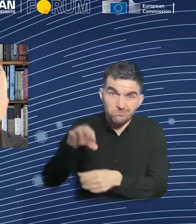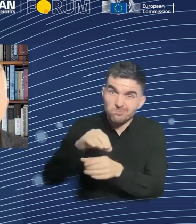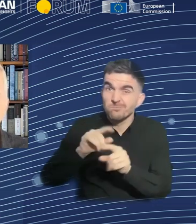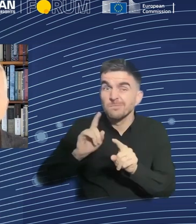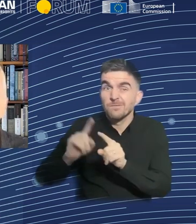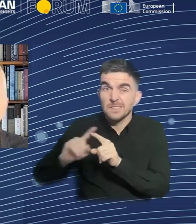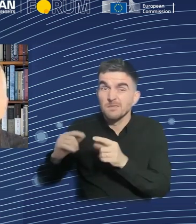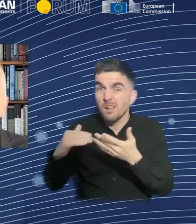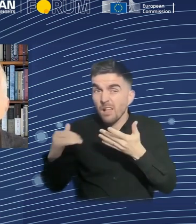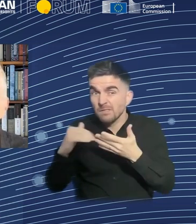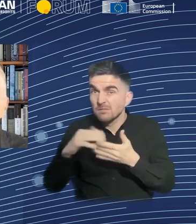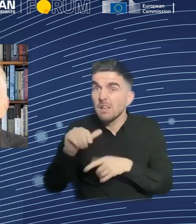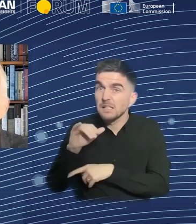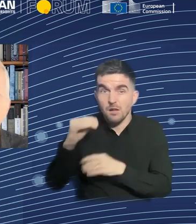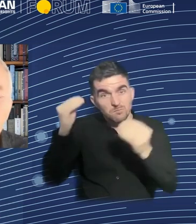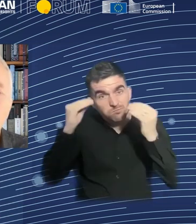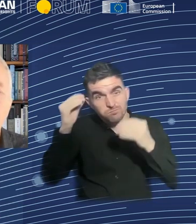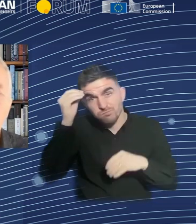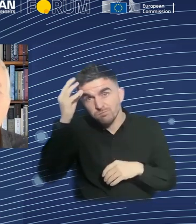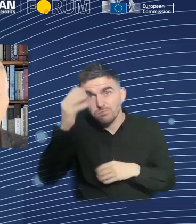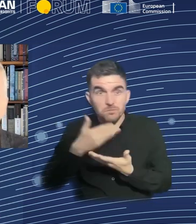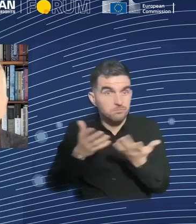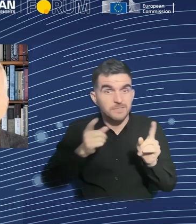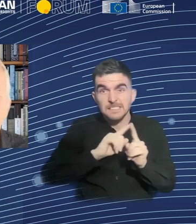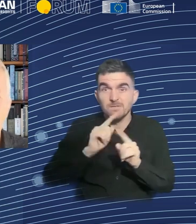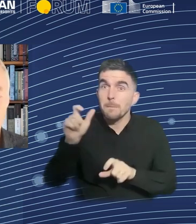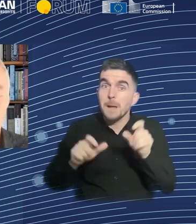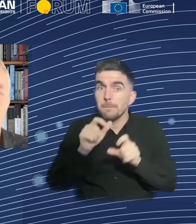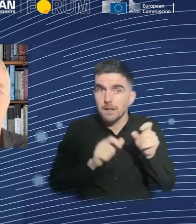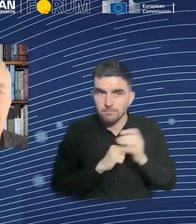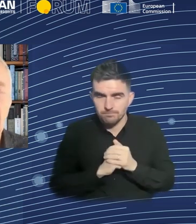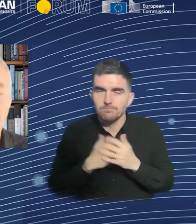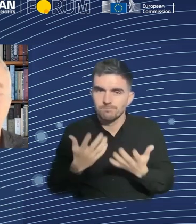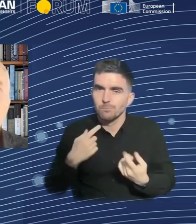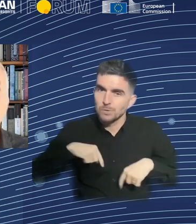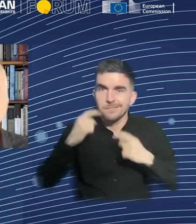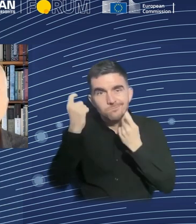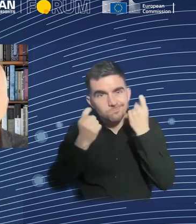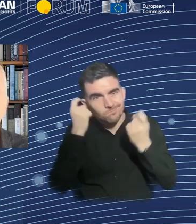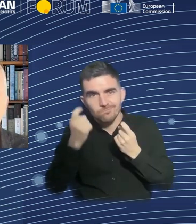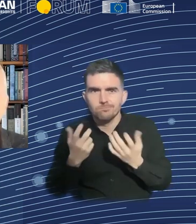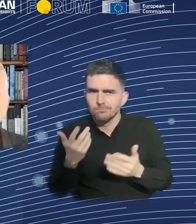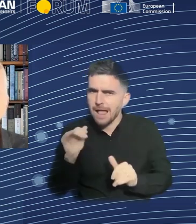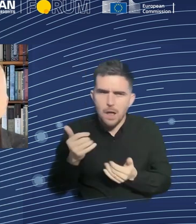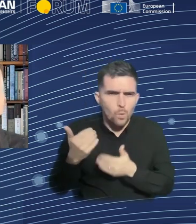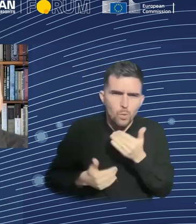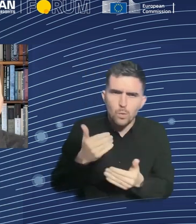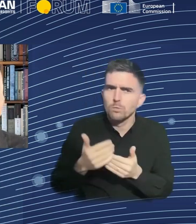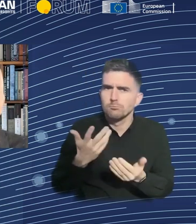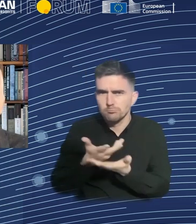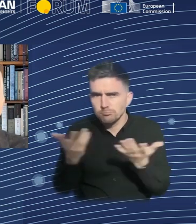And these things, we have to be thinking about how we're going to be building an ecosystem of AI, not just a single